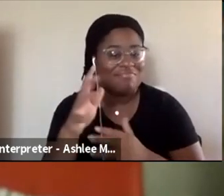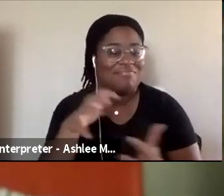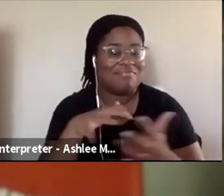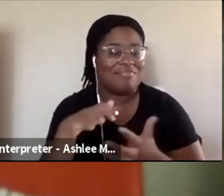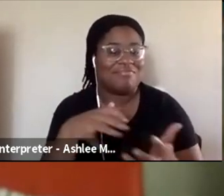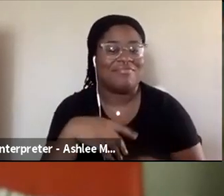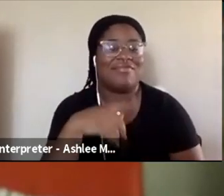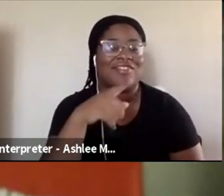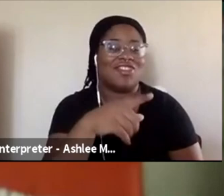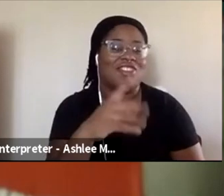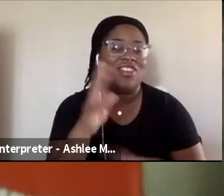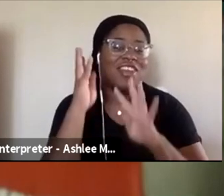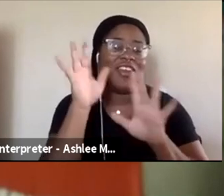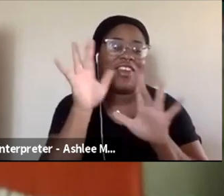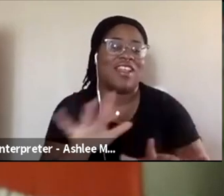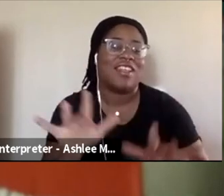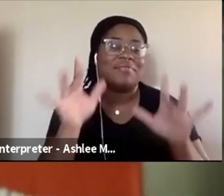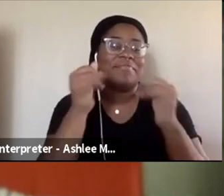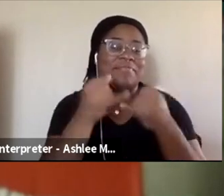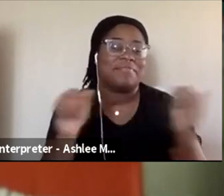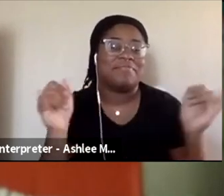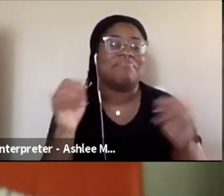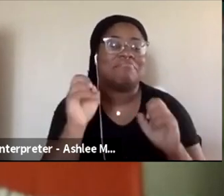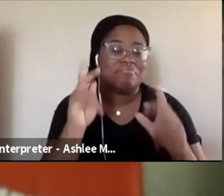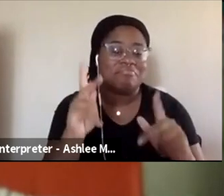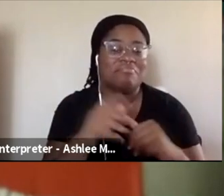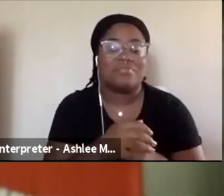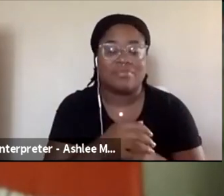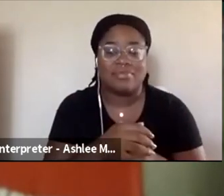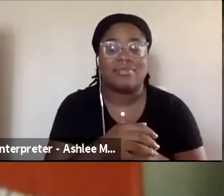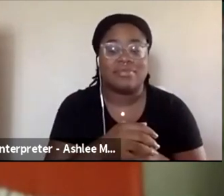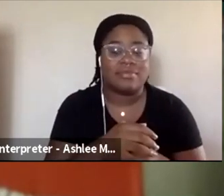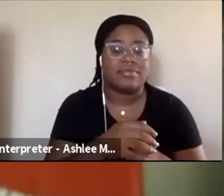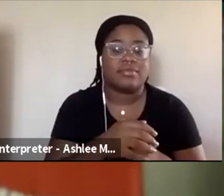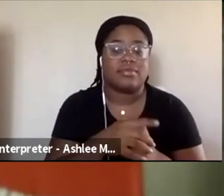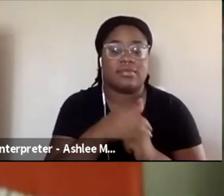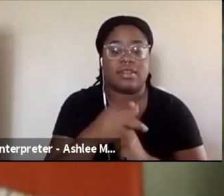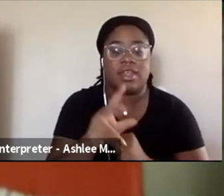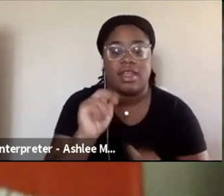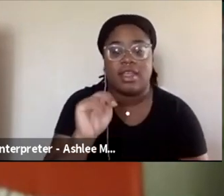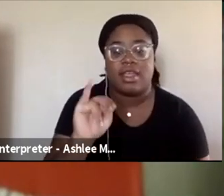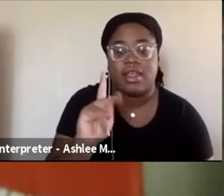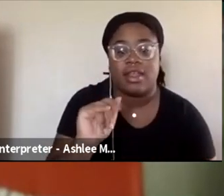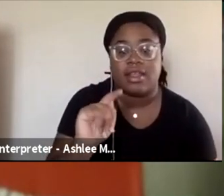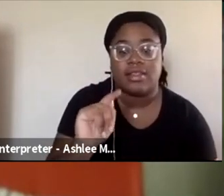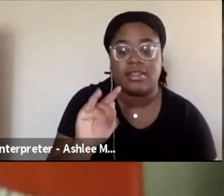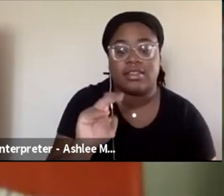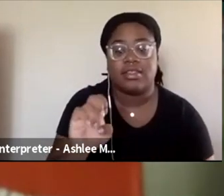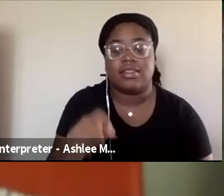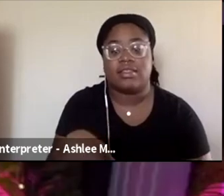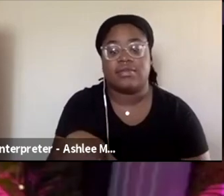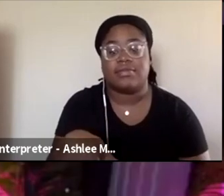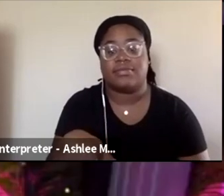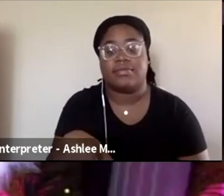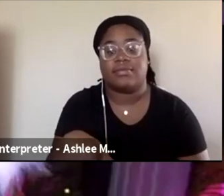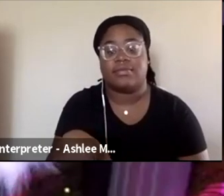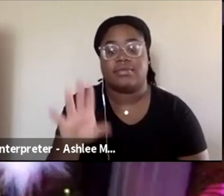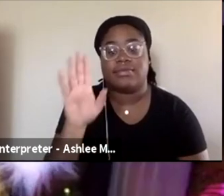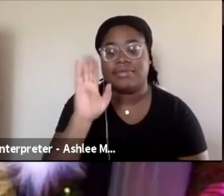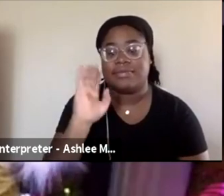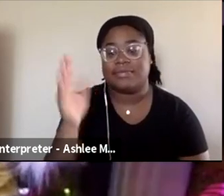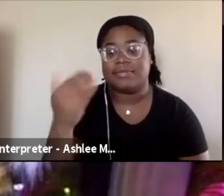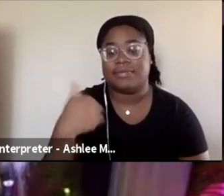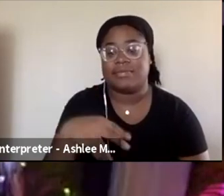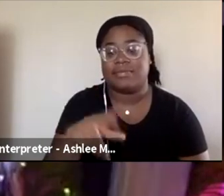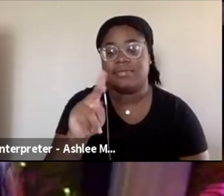line, just like default line, Nicotine, wherever we find you. My name is Nicotine.